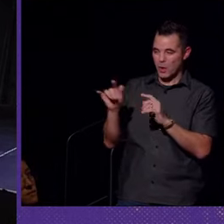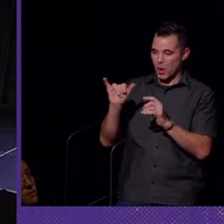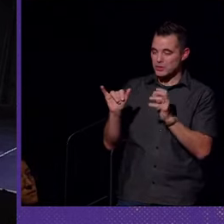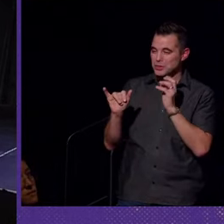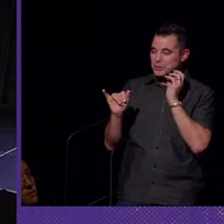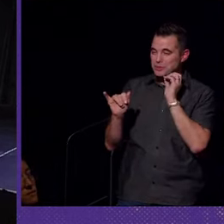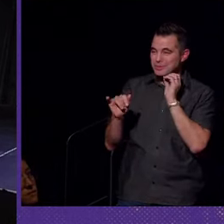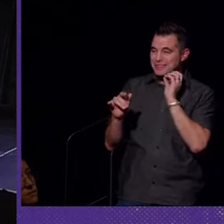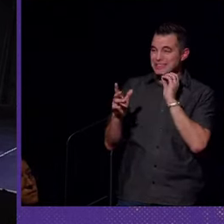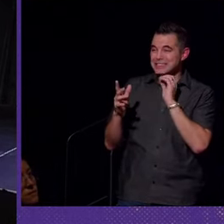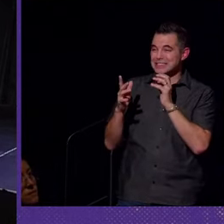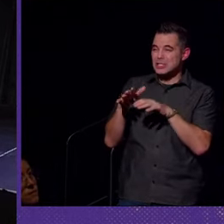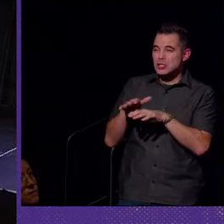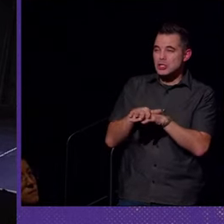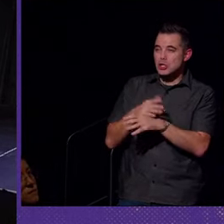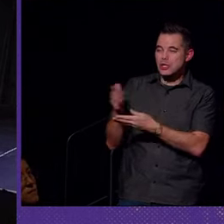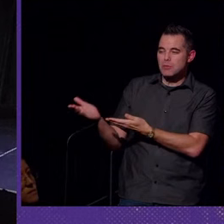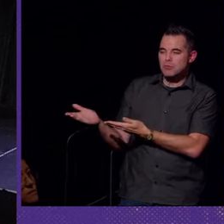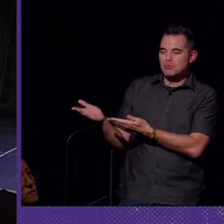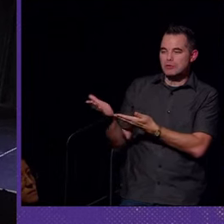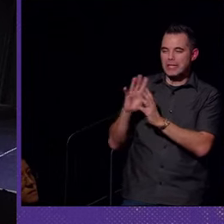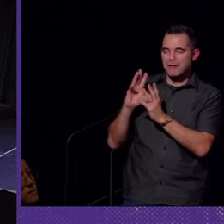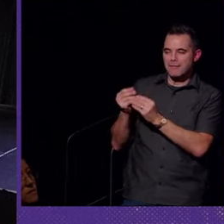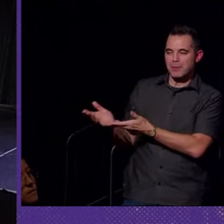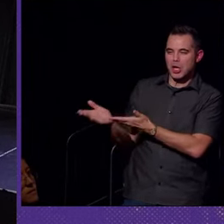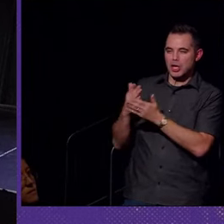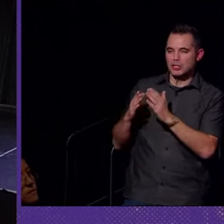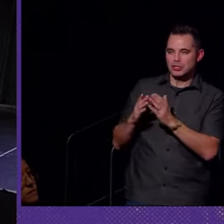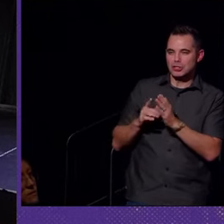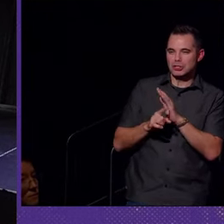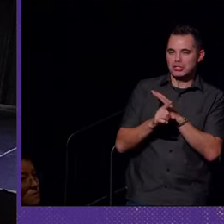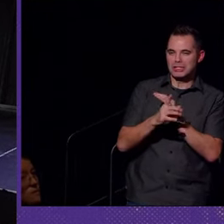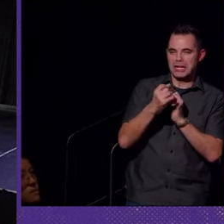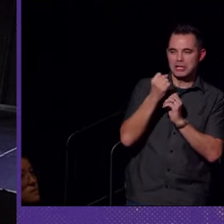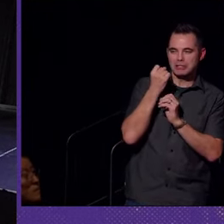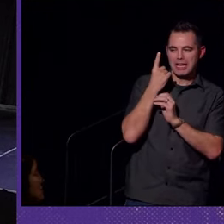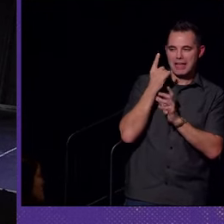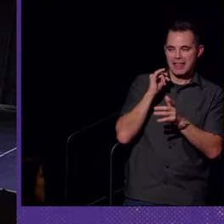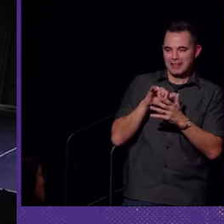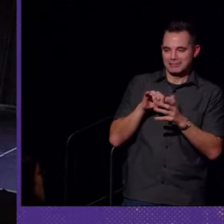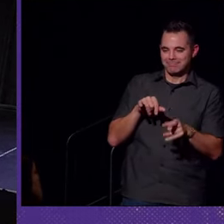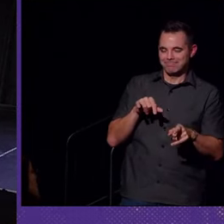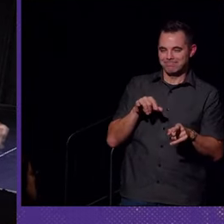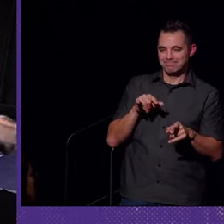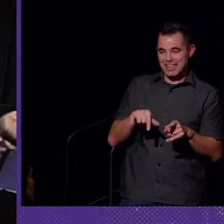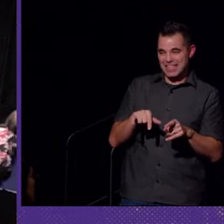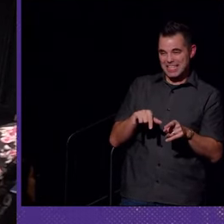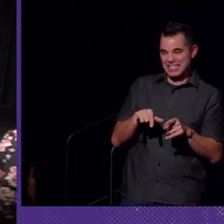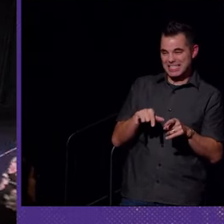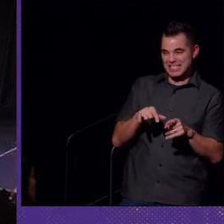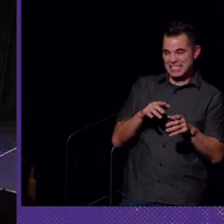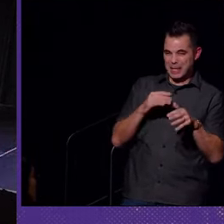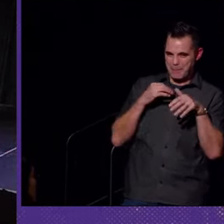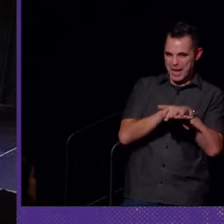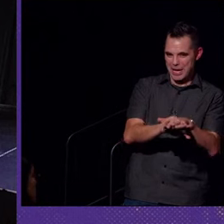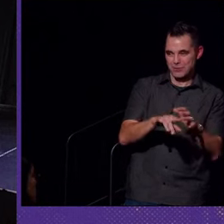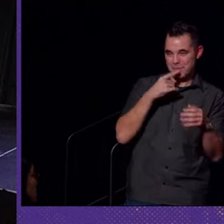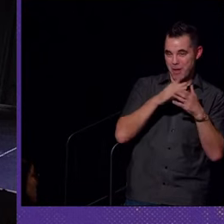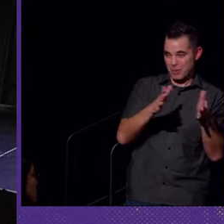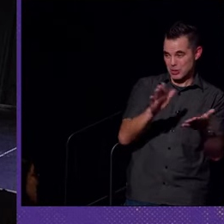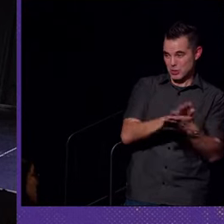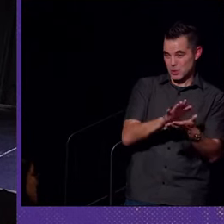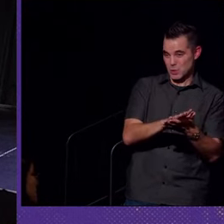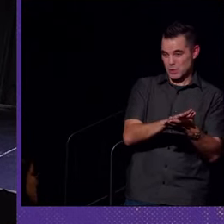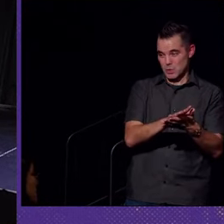also slowly bringing the families on a journey to understand that this mainstream public school